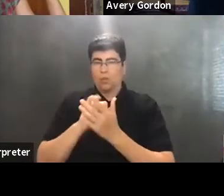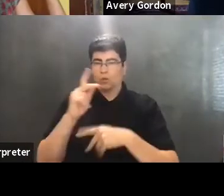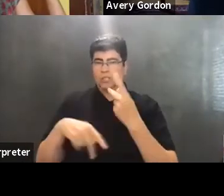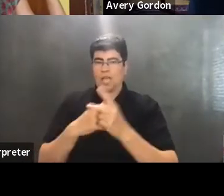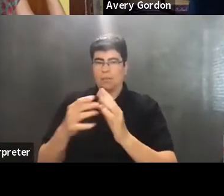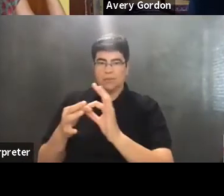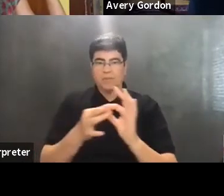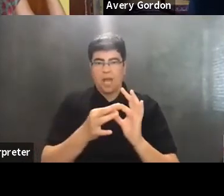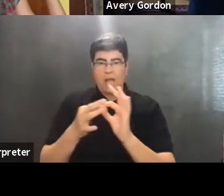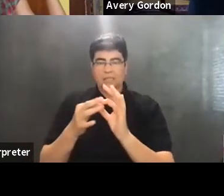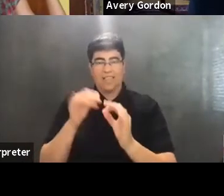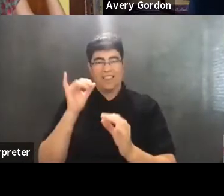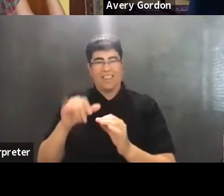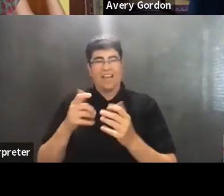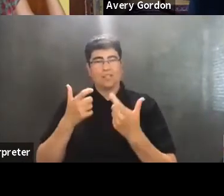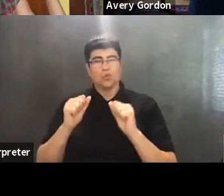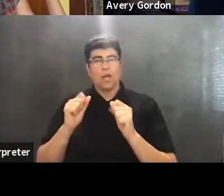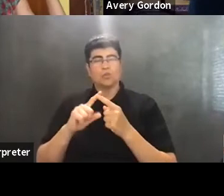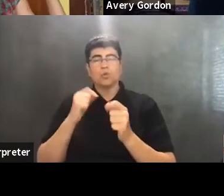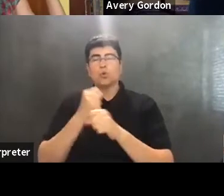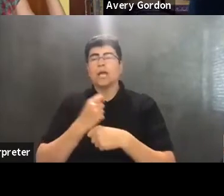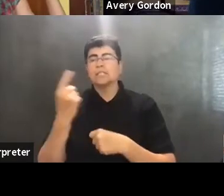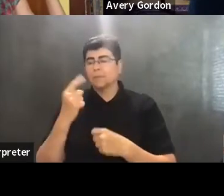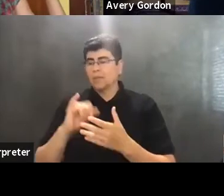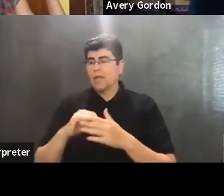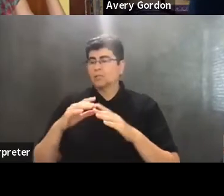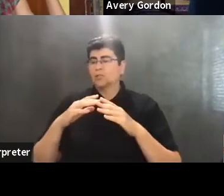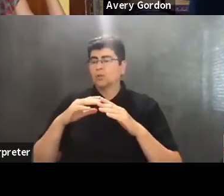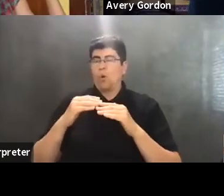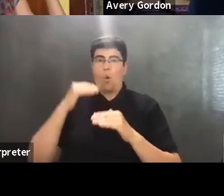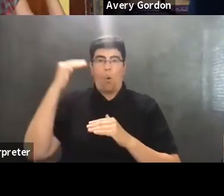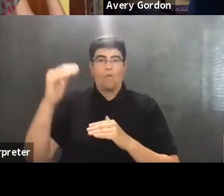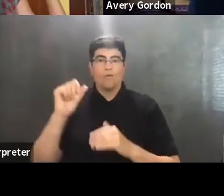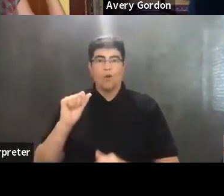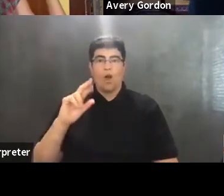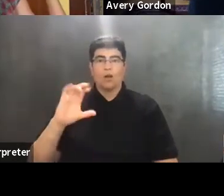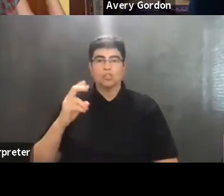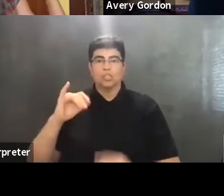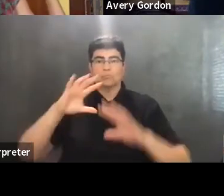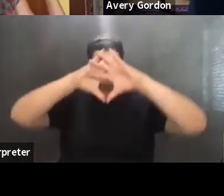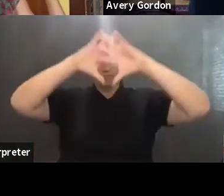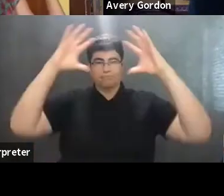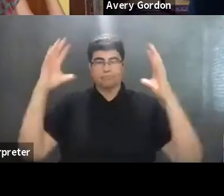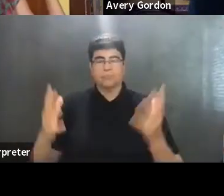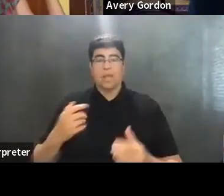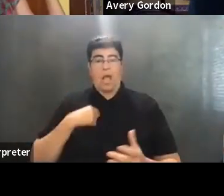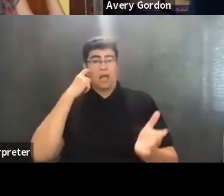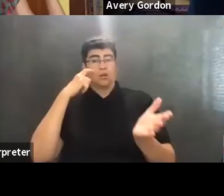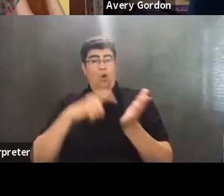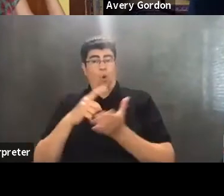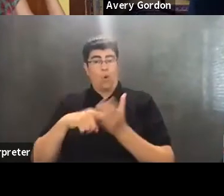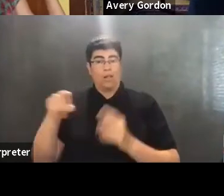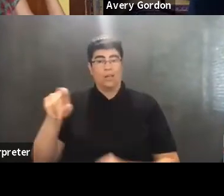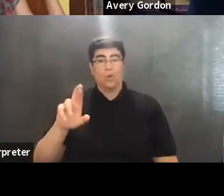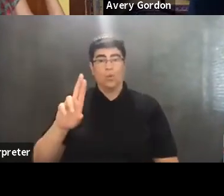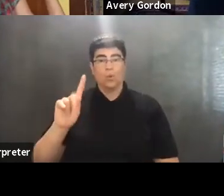as a way to try to create something that's overarching. And I take note of what Ruthie was saying